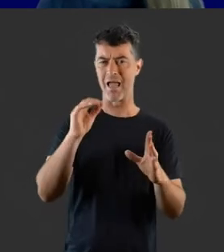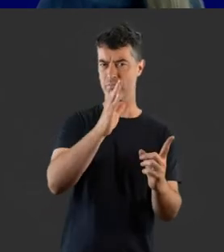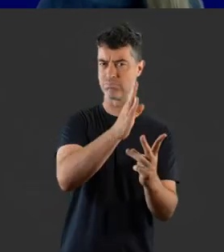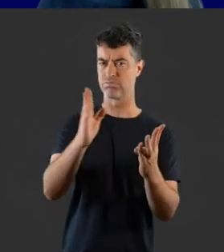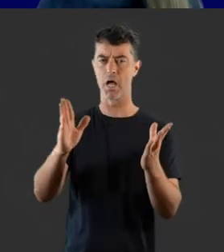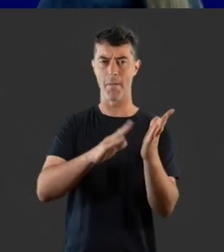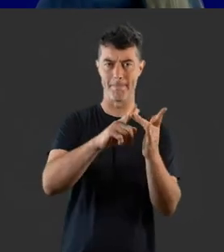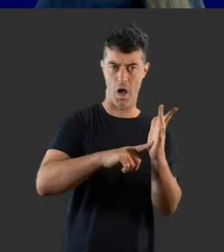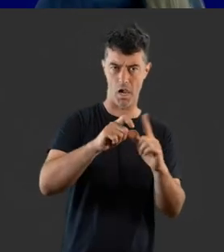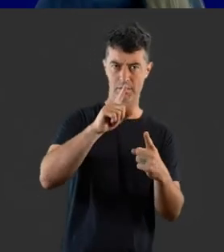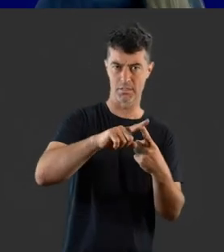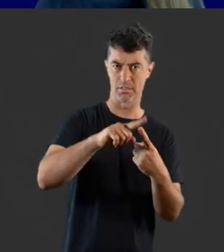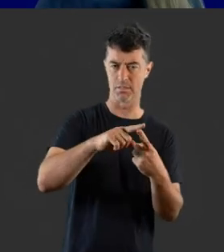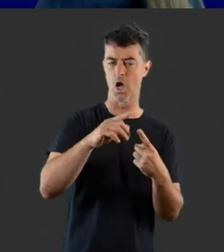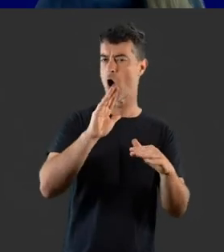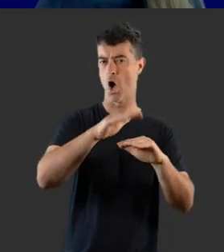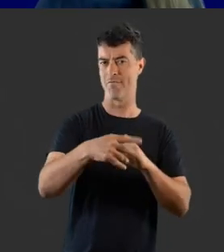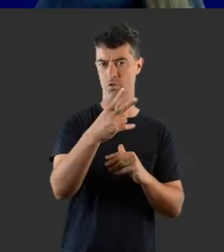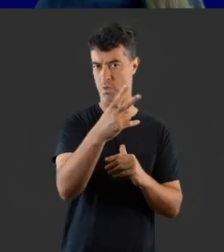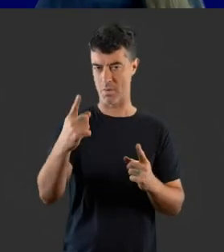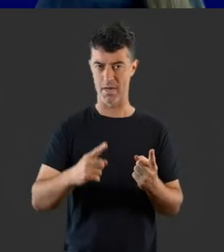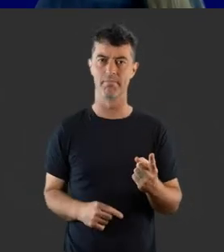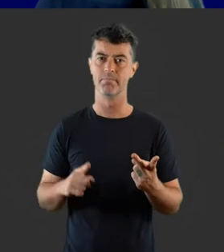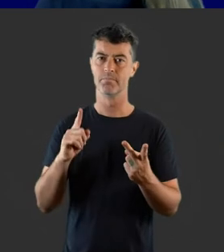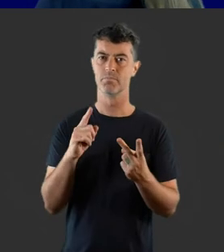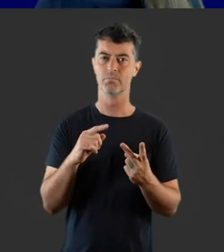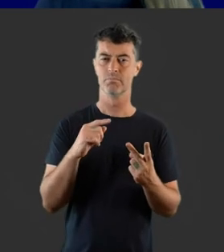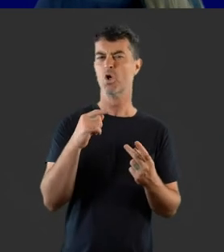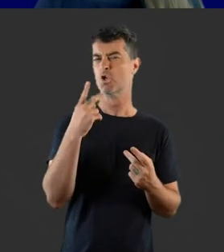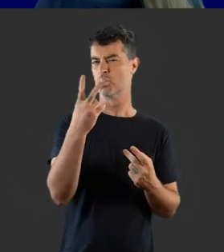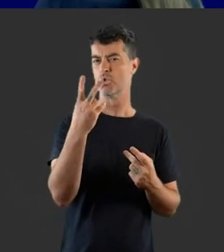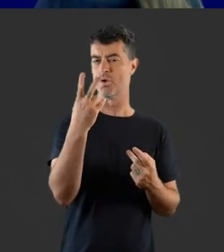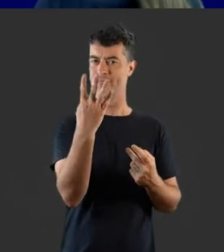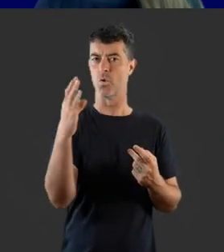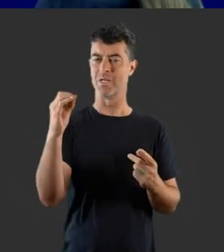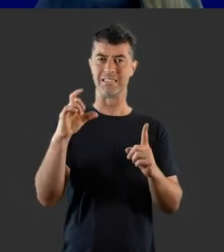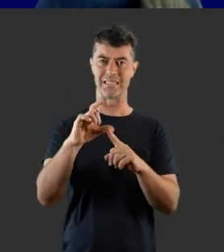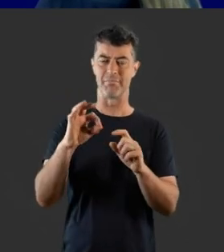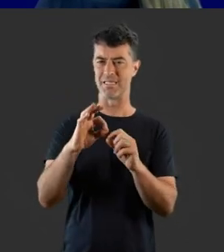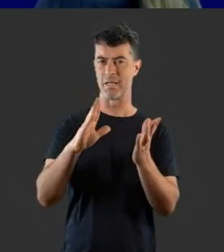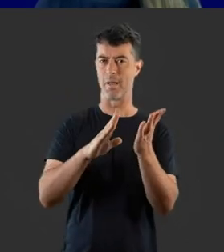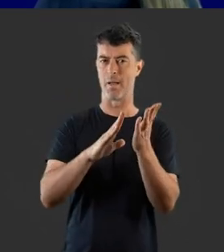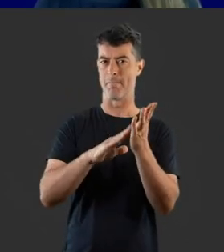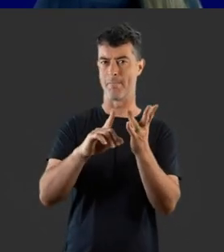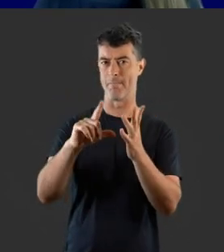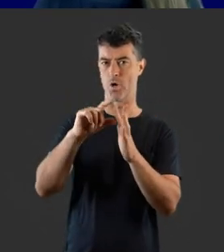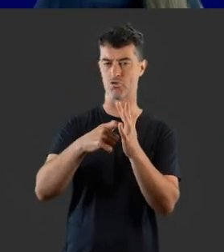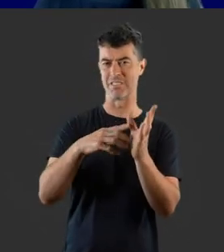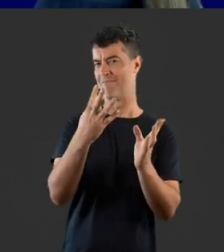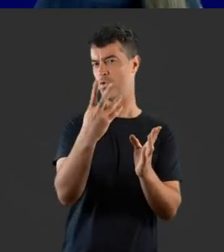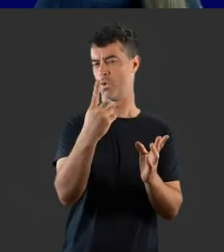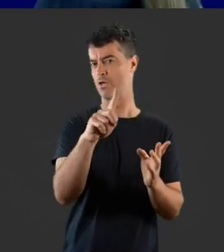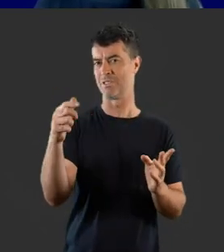of hearing loss. Mild loss is greater than 21 to 40 decibels. Moderate loss,